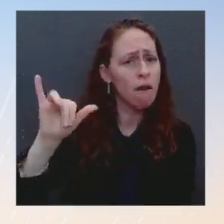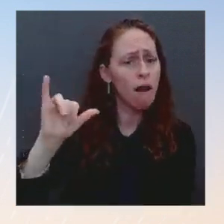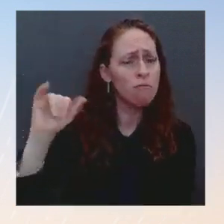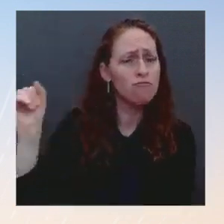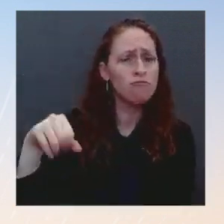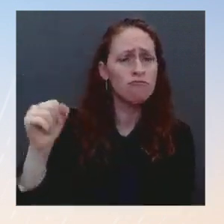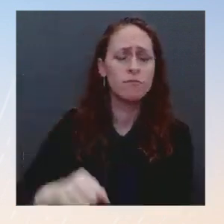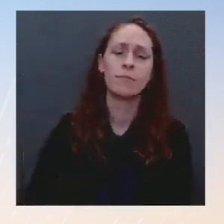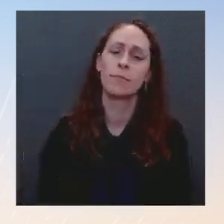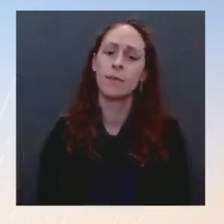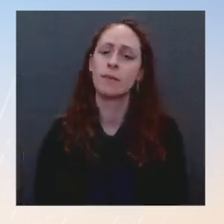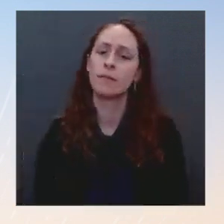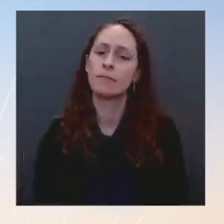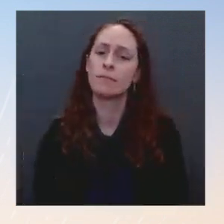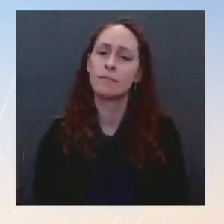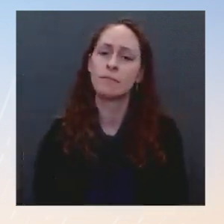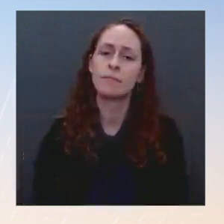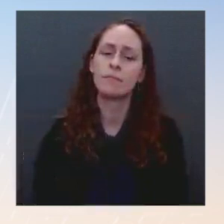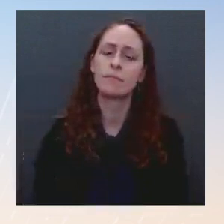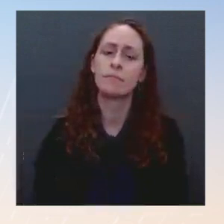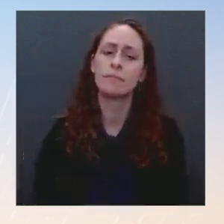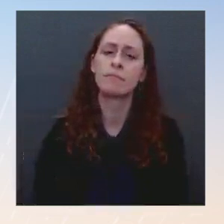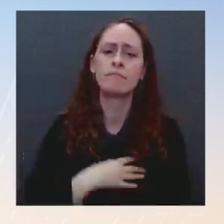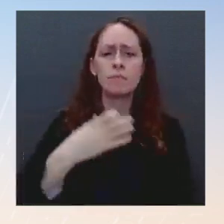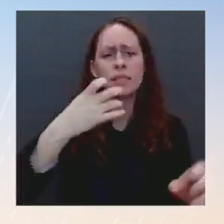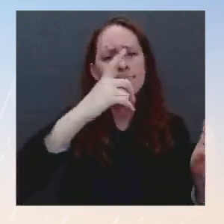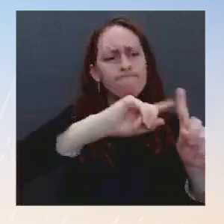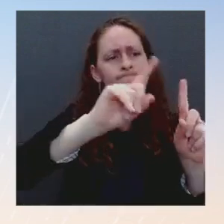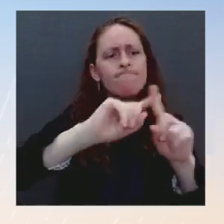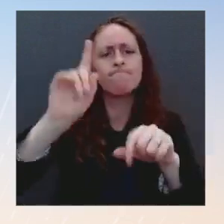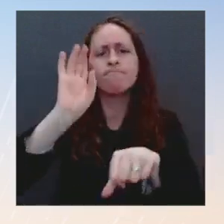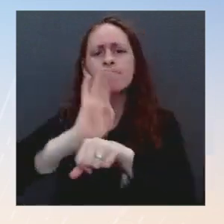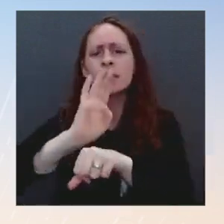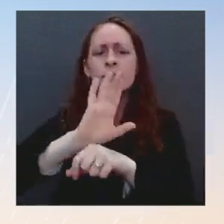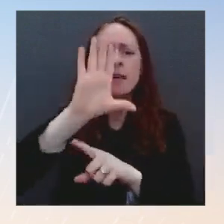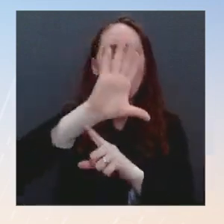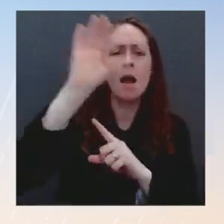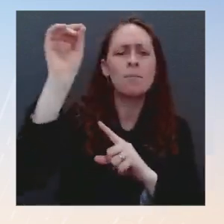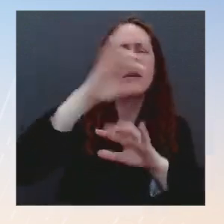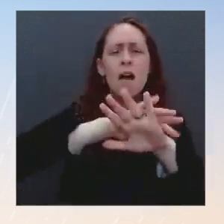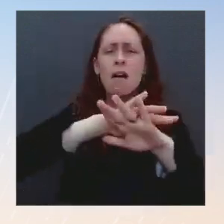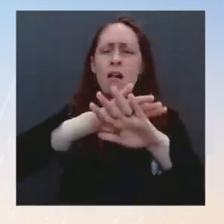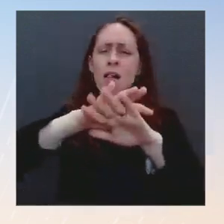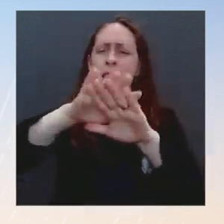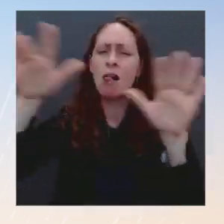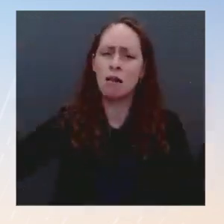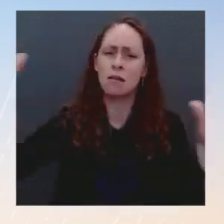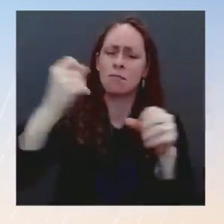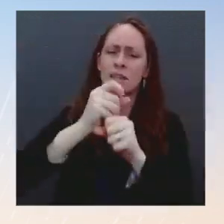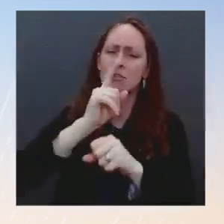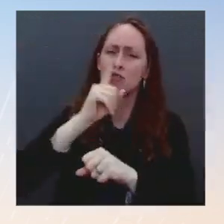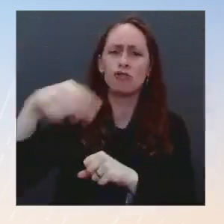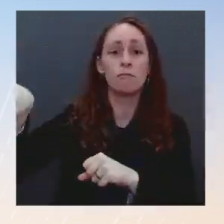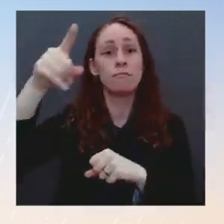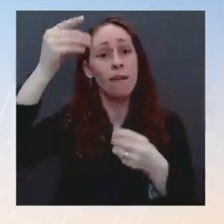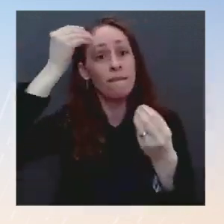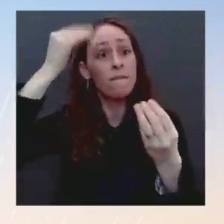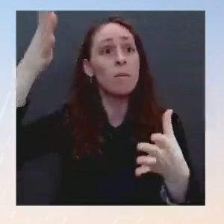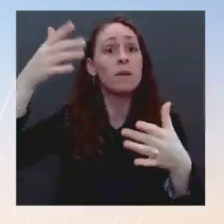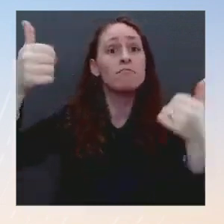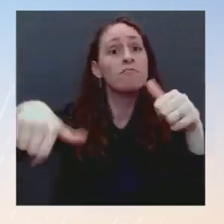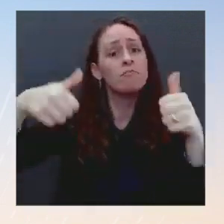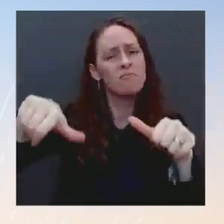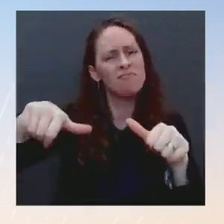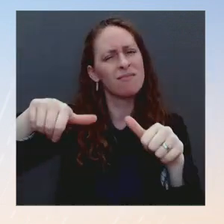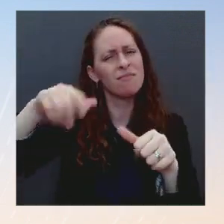- and mis- and disinformation while also uplifting accurate information. I mean, look at the facts, right? You are 16 times more likely to be